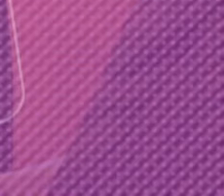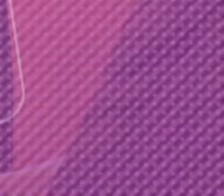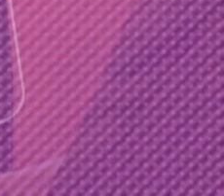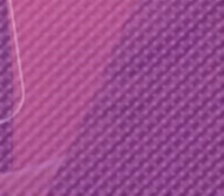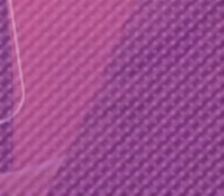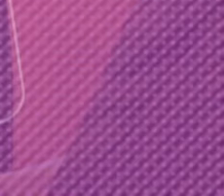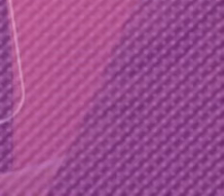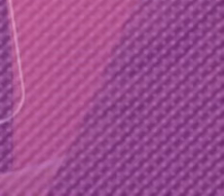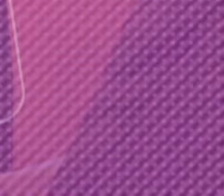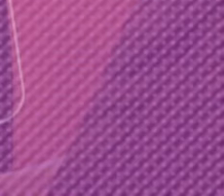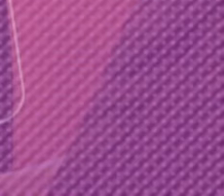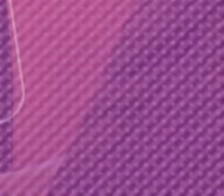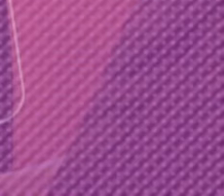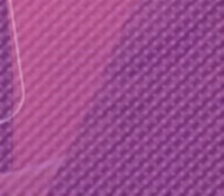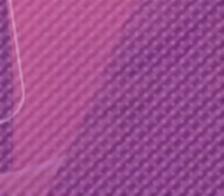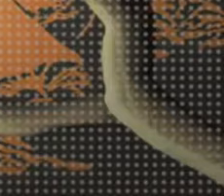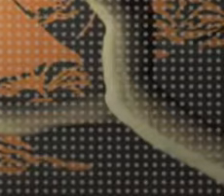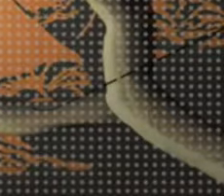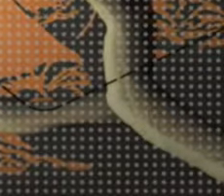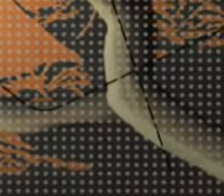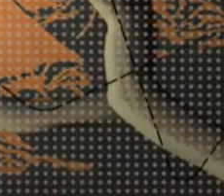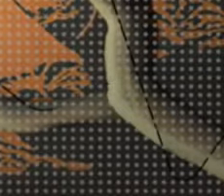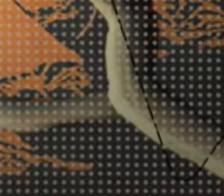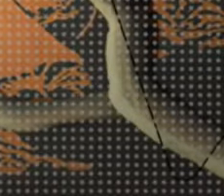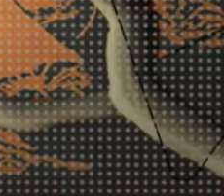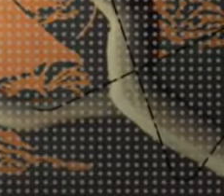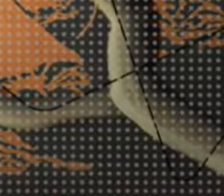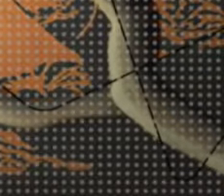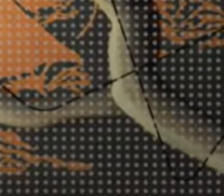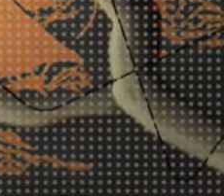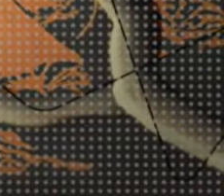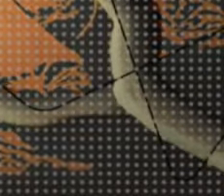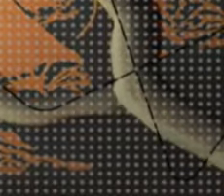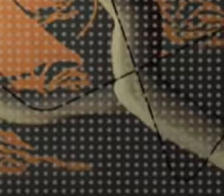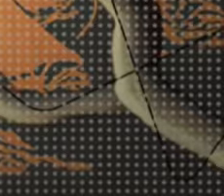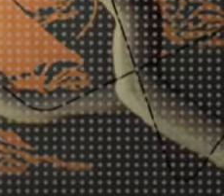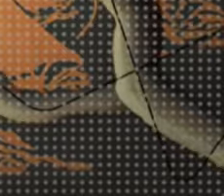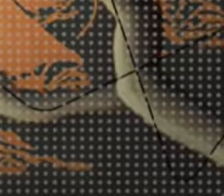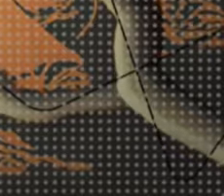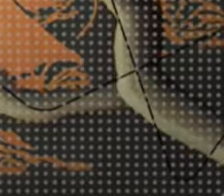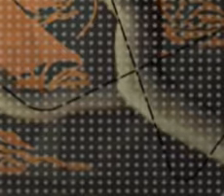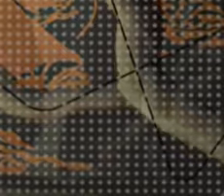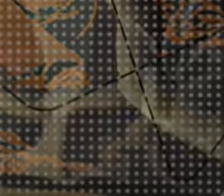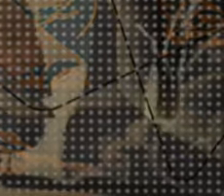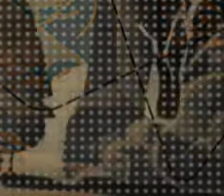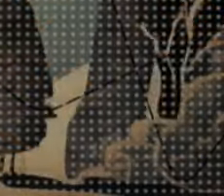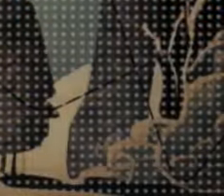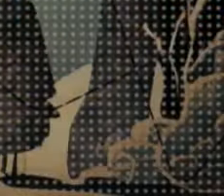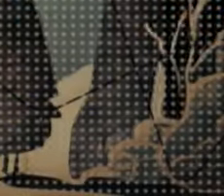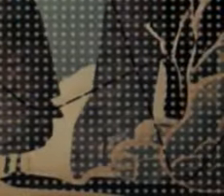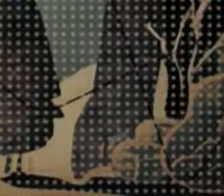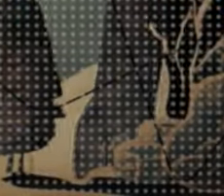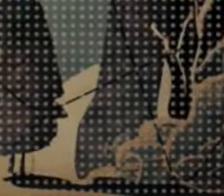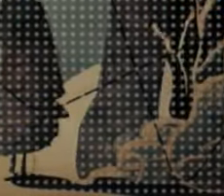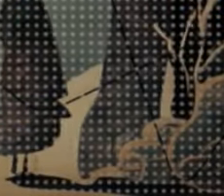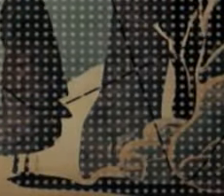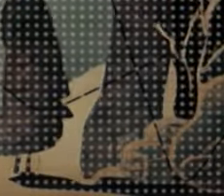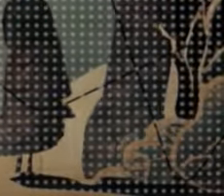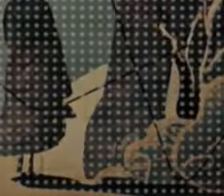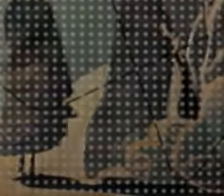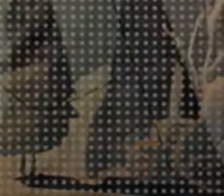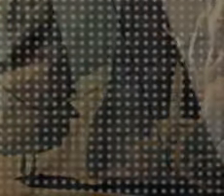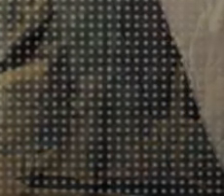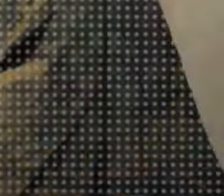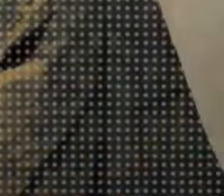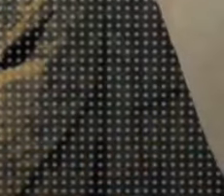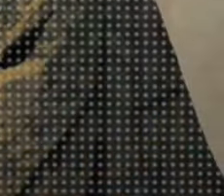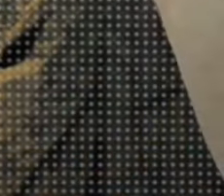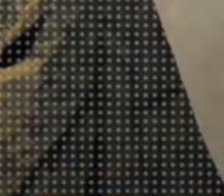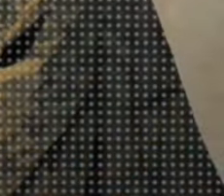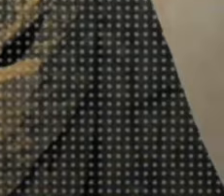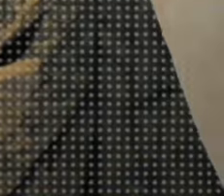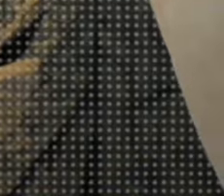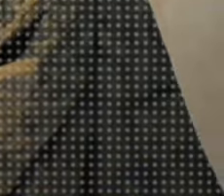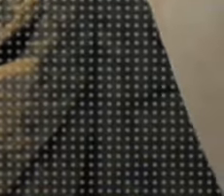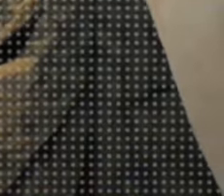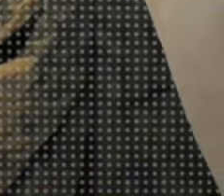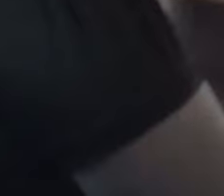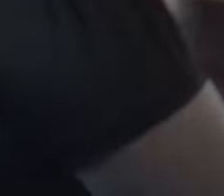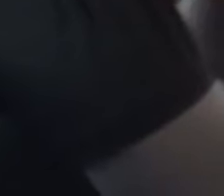new,